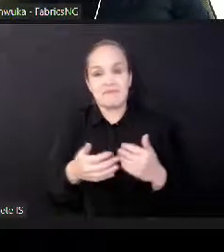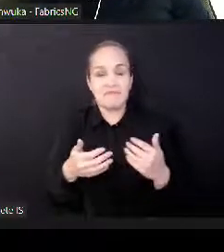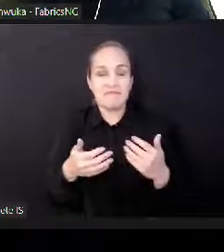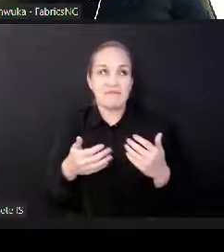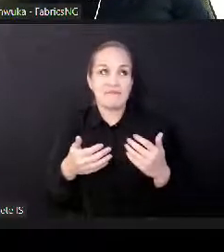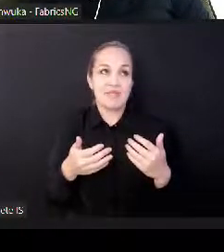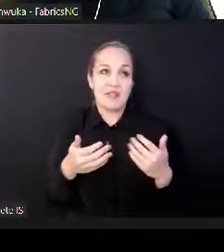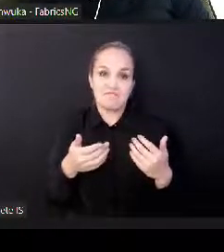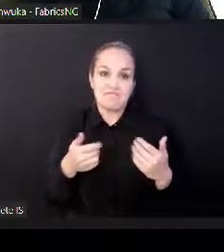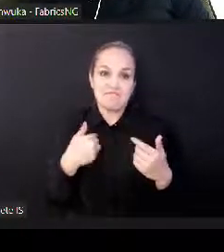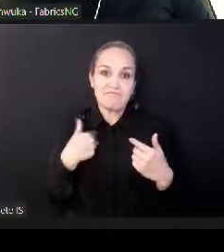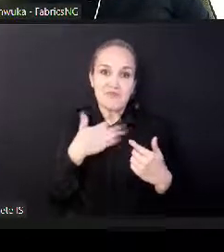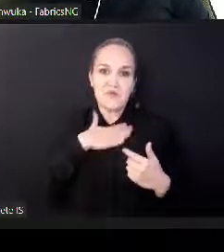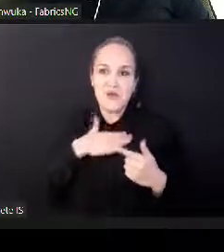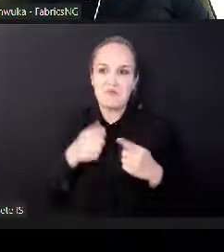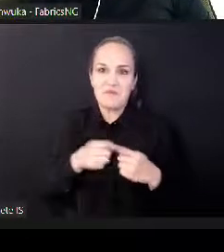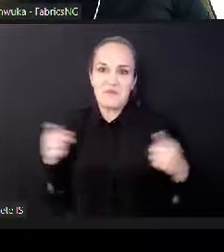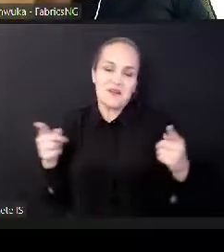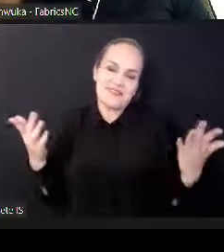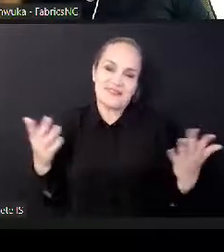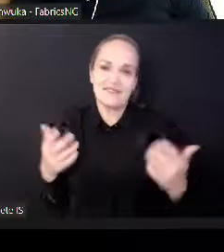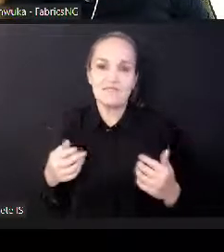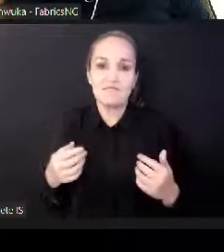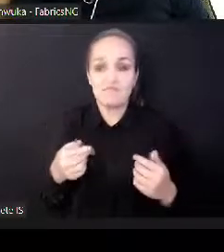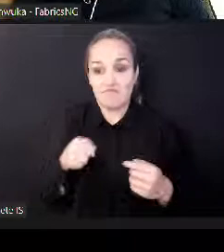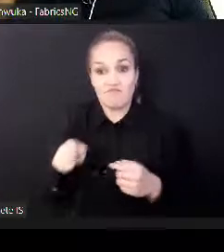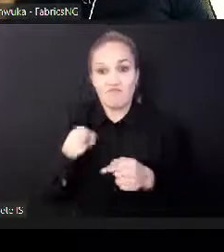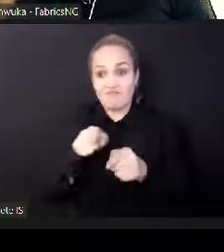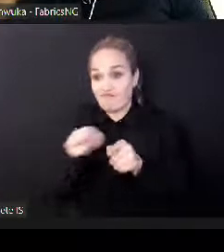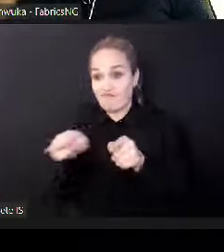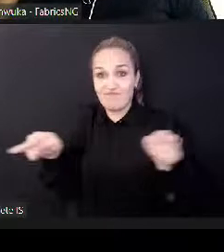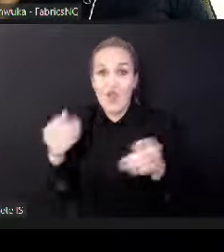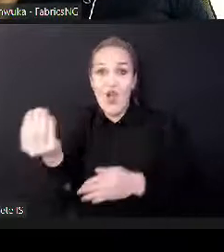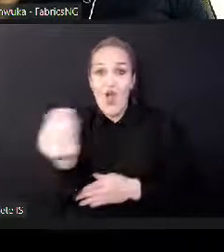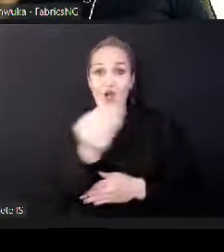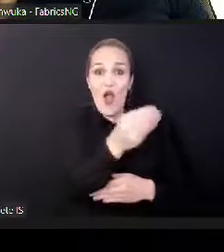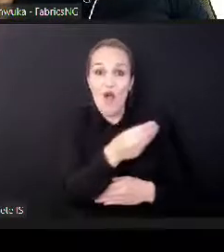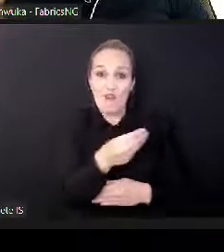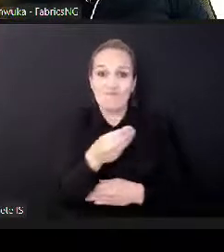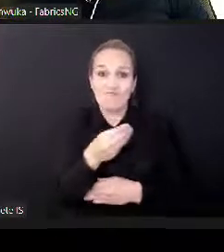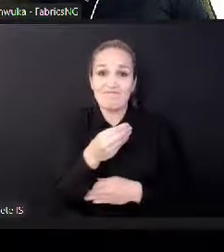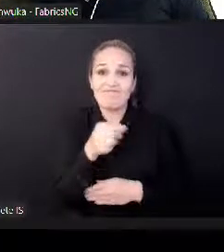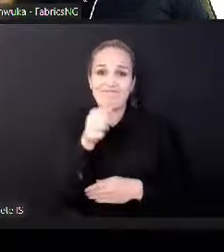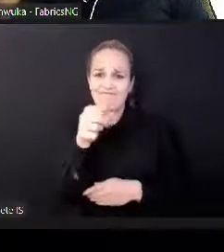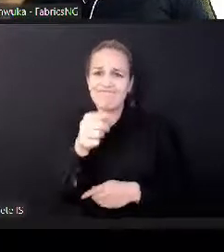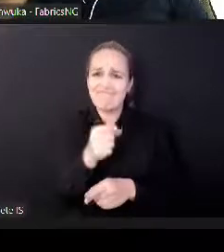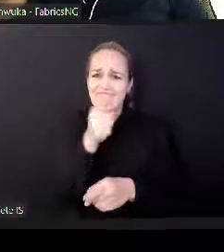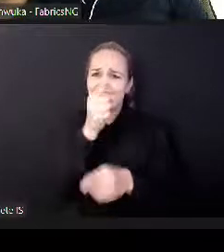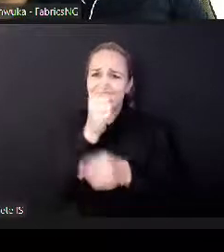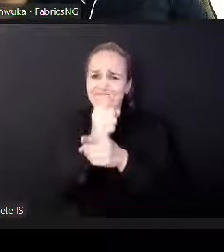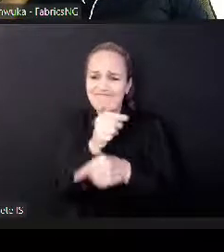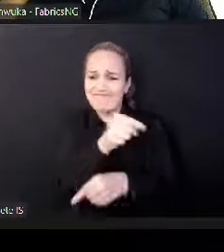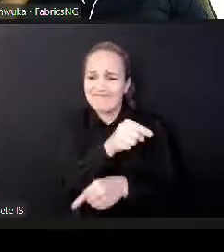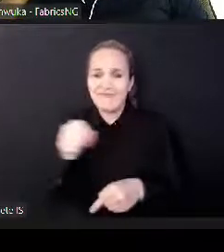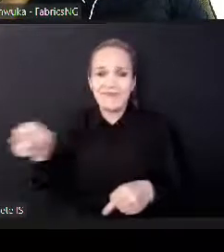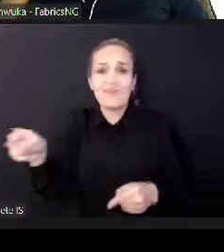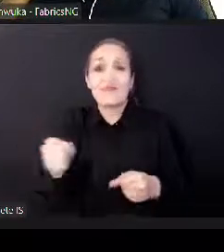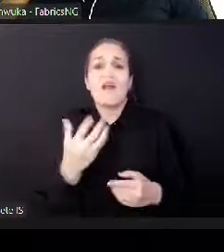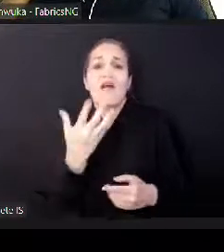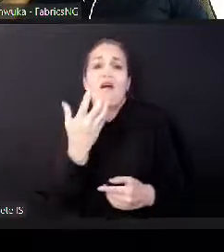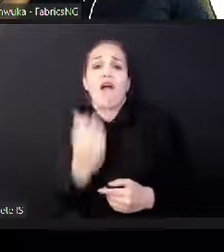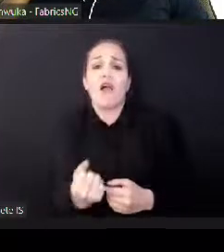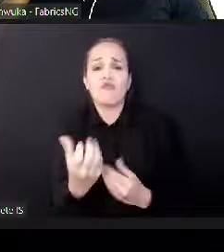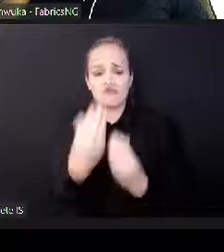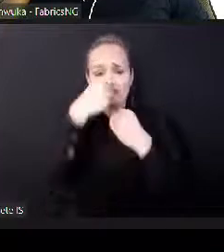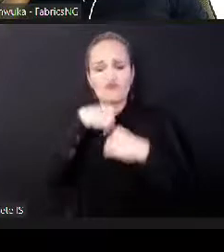very, you know, there's such huge opportunities in digital technologies in the creative economy in Africa, let alone in the entire